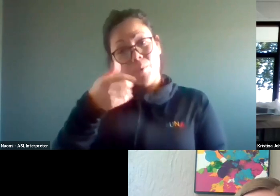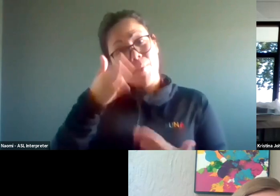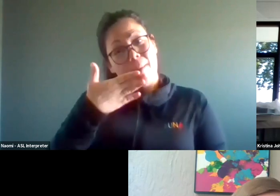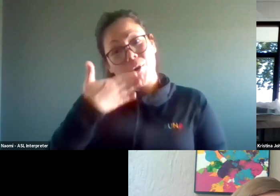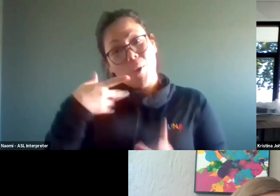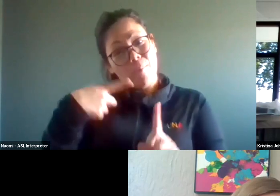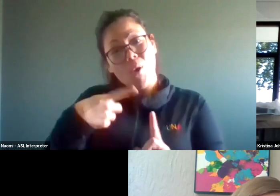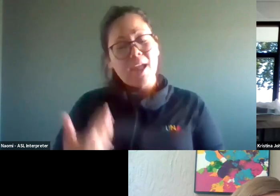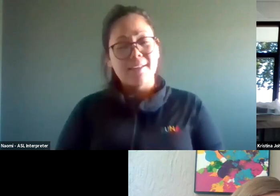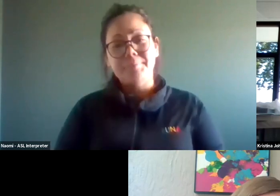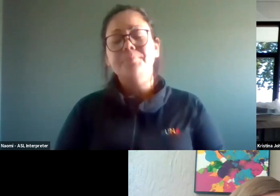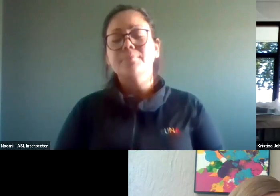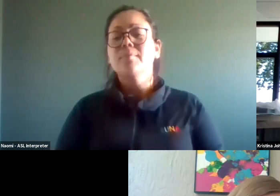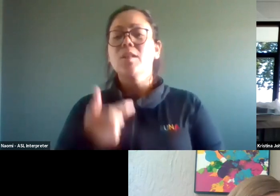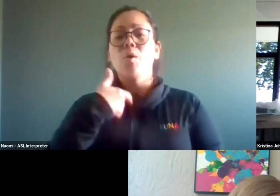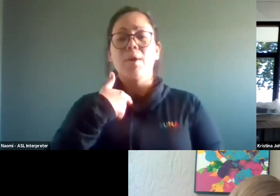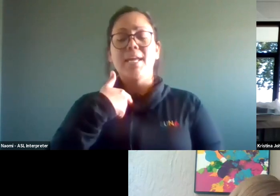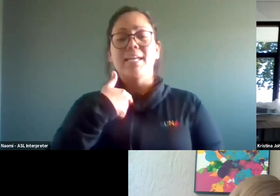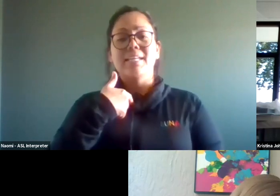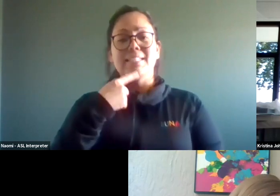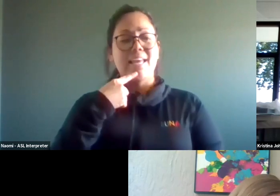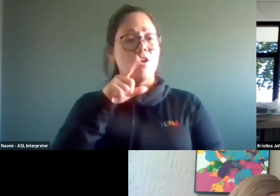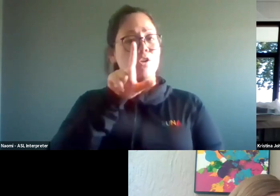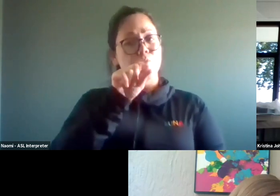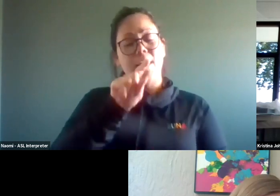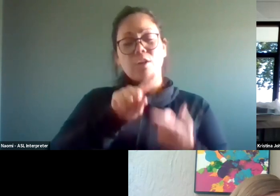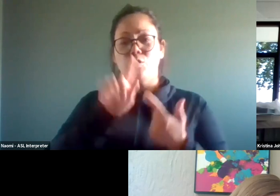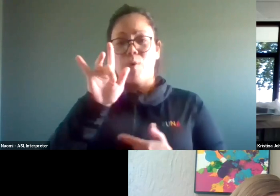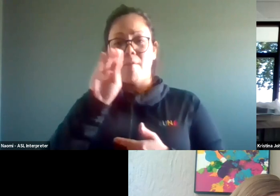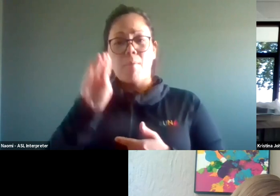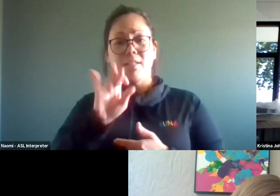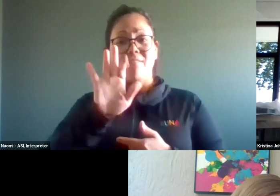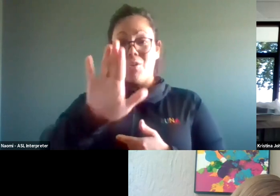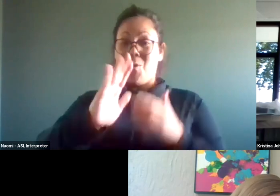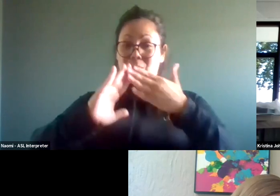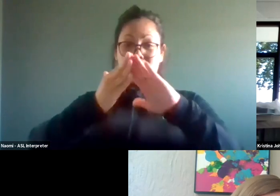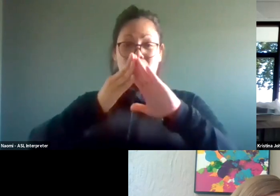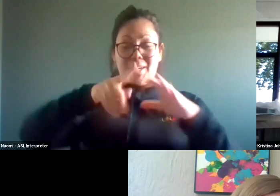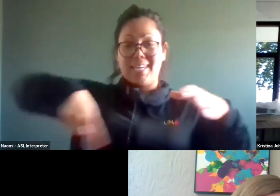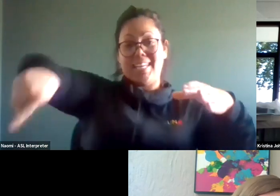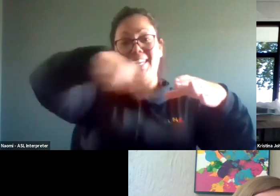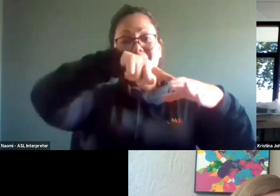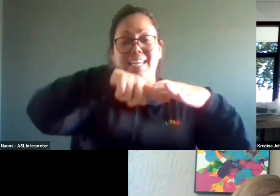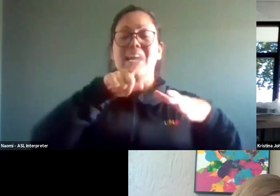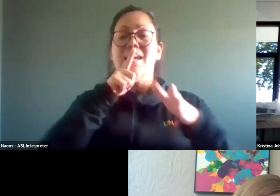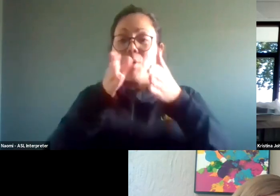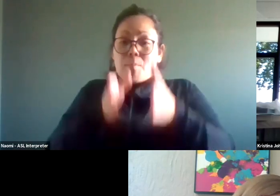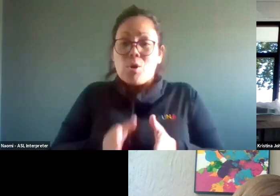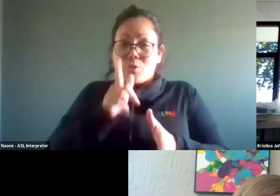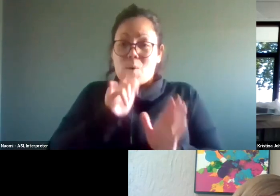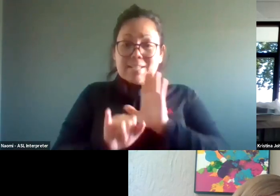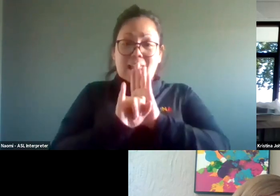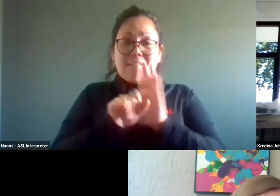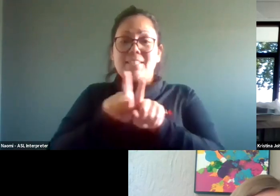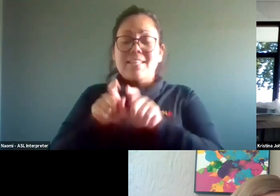we said it earlier, 20 to 25% of your community is going to be a person who identifies as